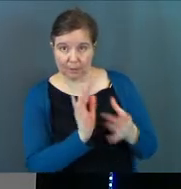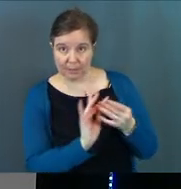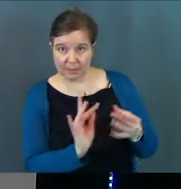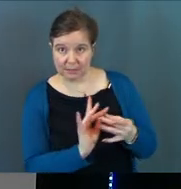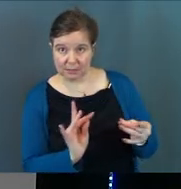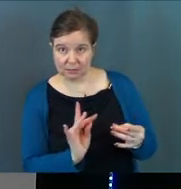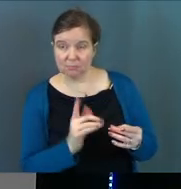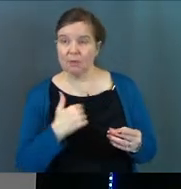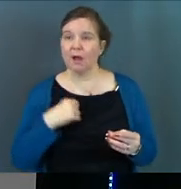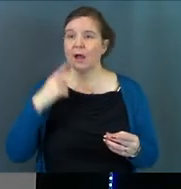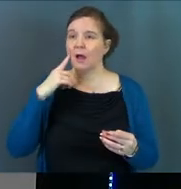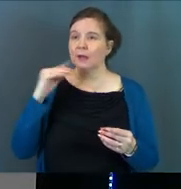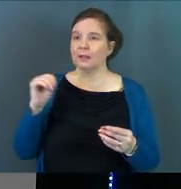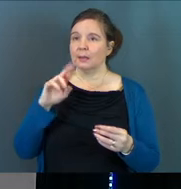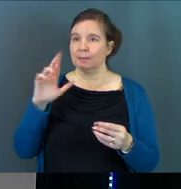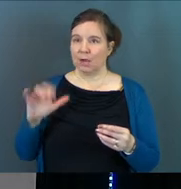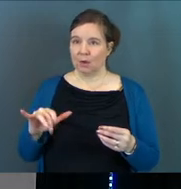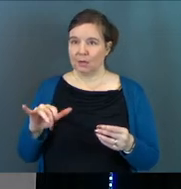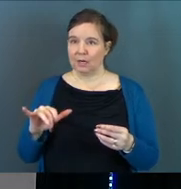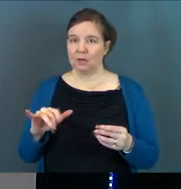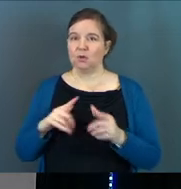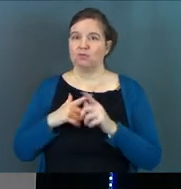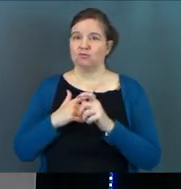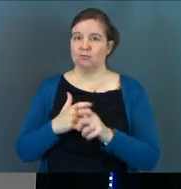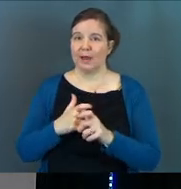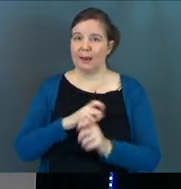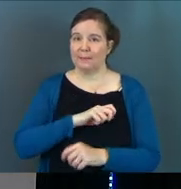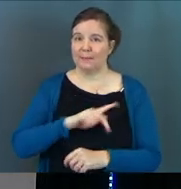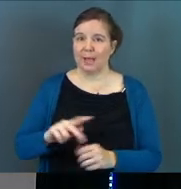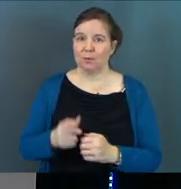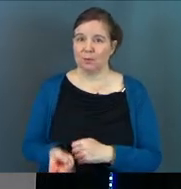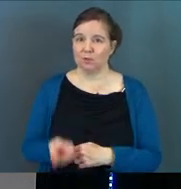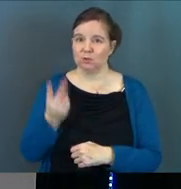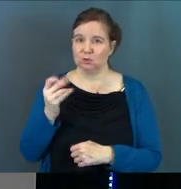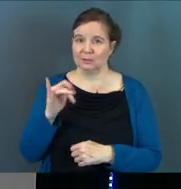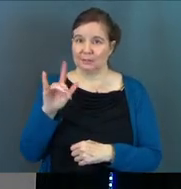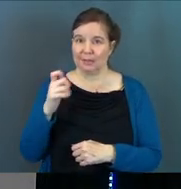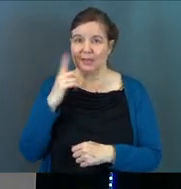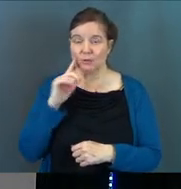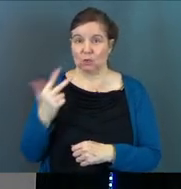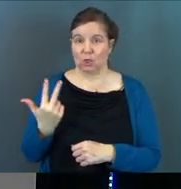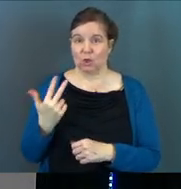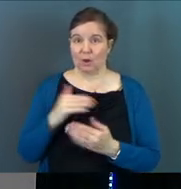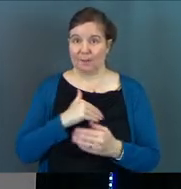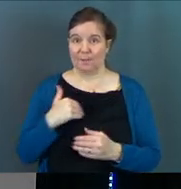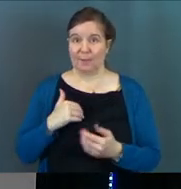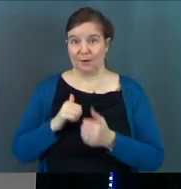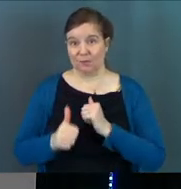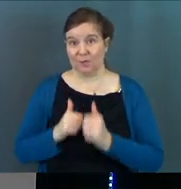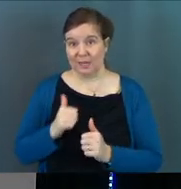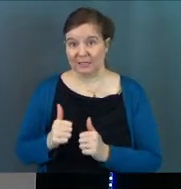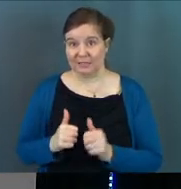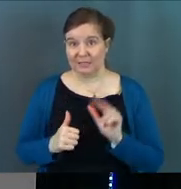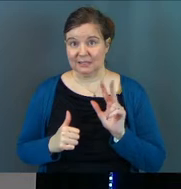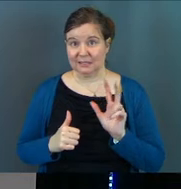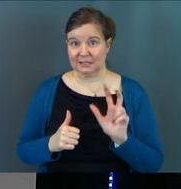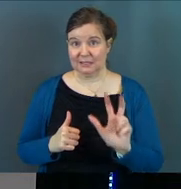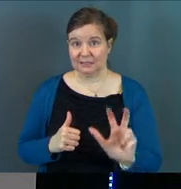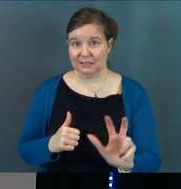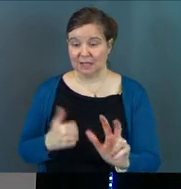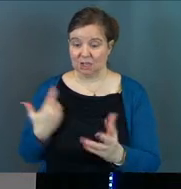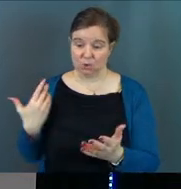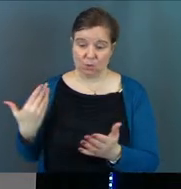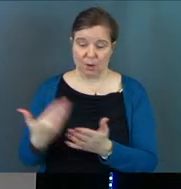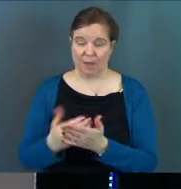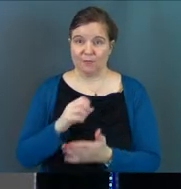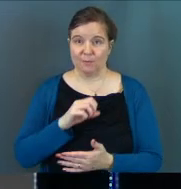message, I think Mary Magdalene ran back with the two disciples. I think she was the third member of the race. And when she